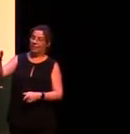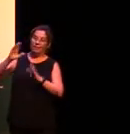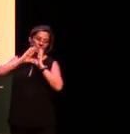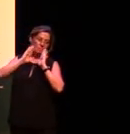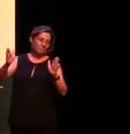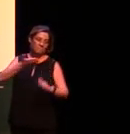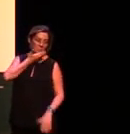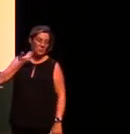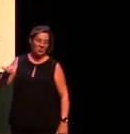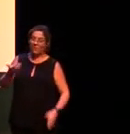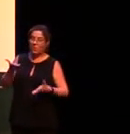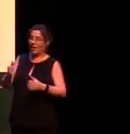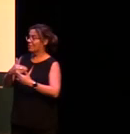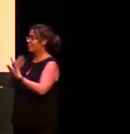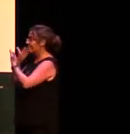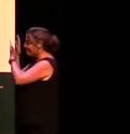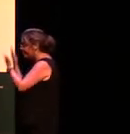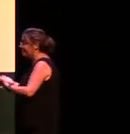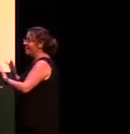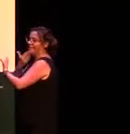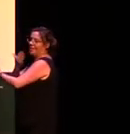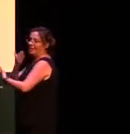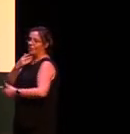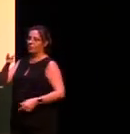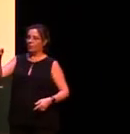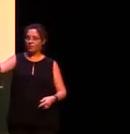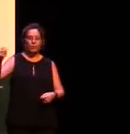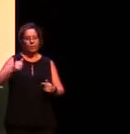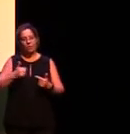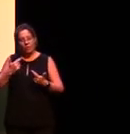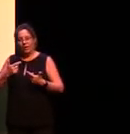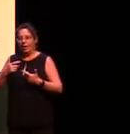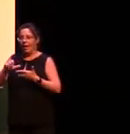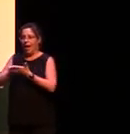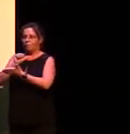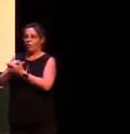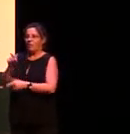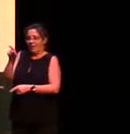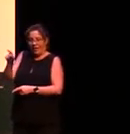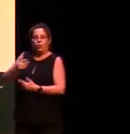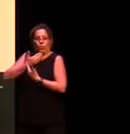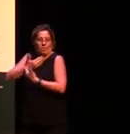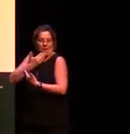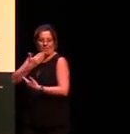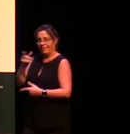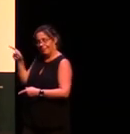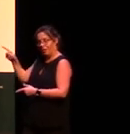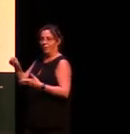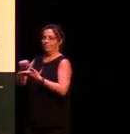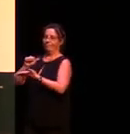rachel better than you did it wouldn't have been appropriate for me to thank her in the way you did so thanks for those lovely words